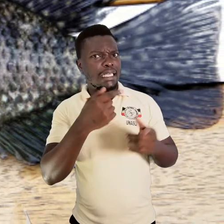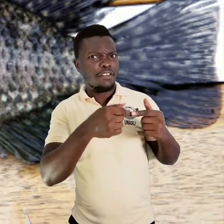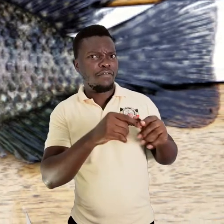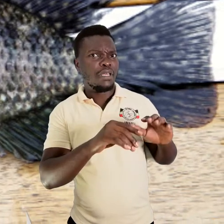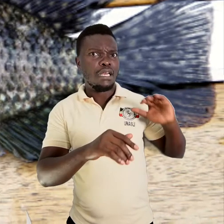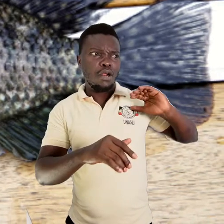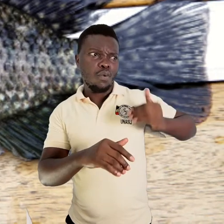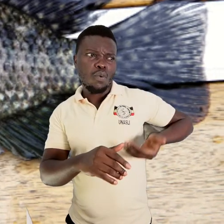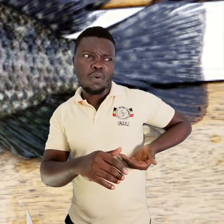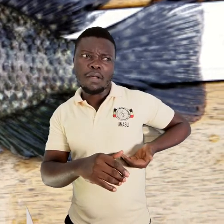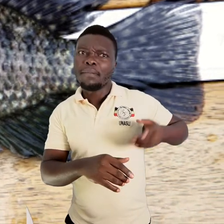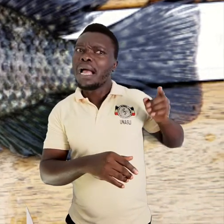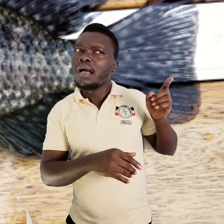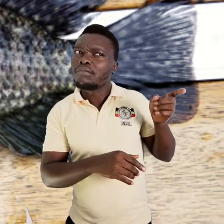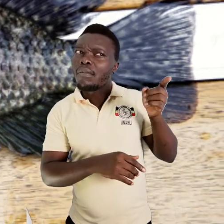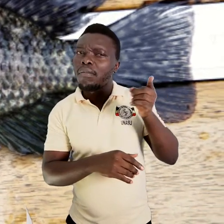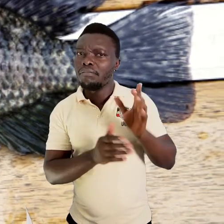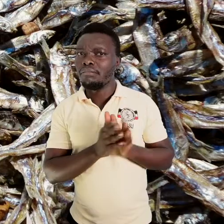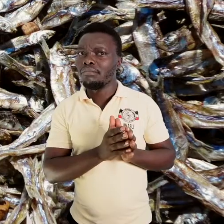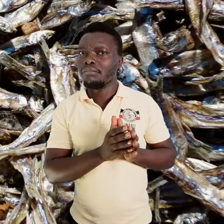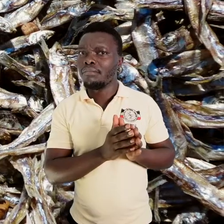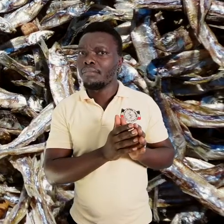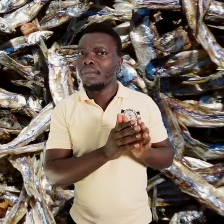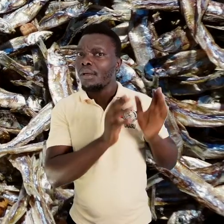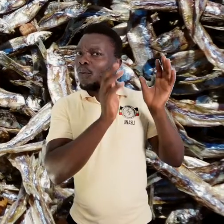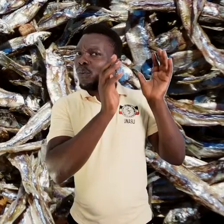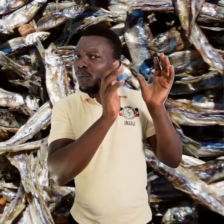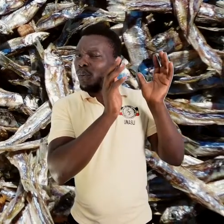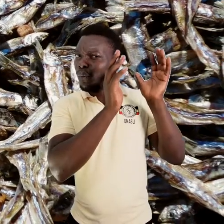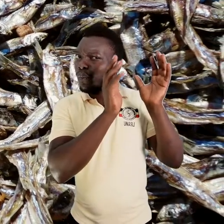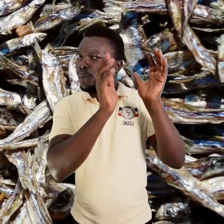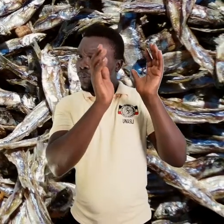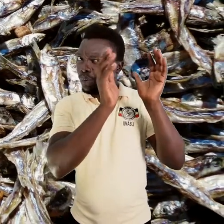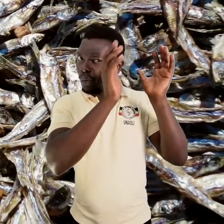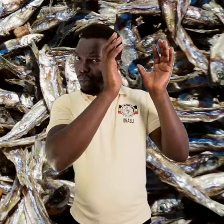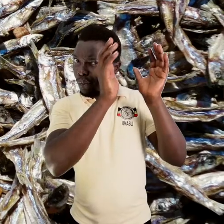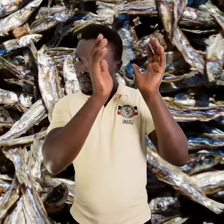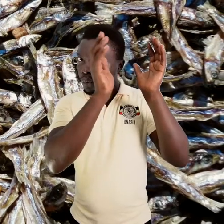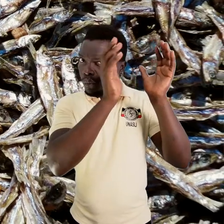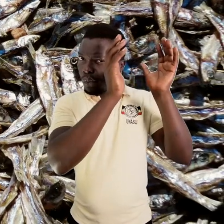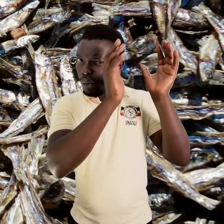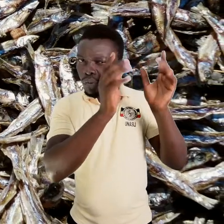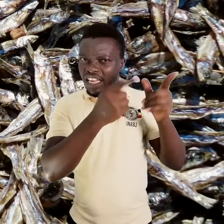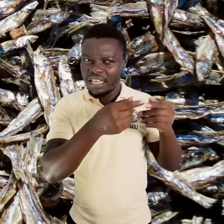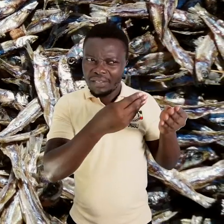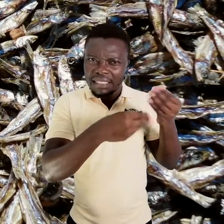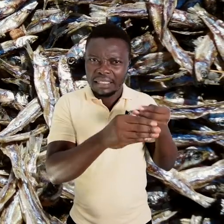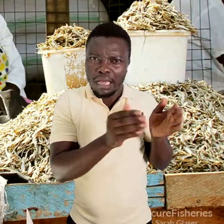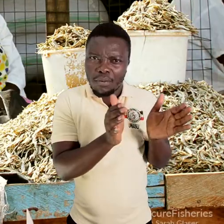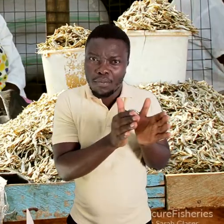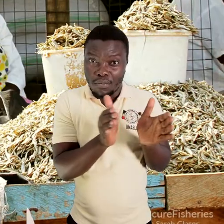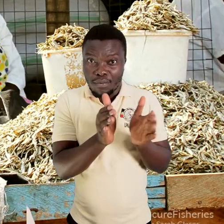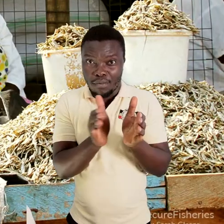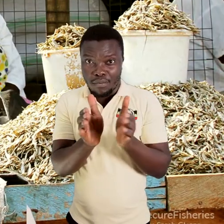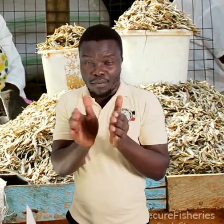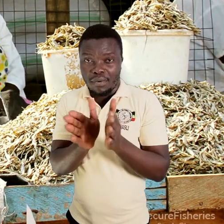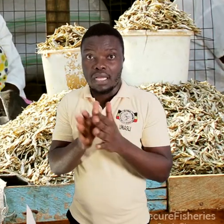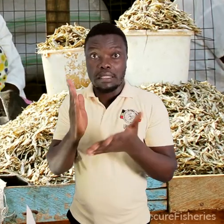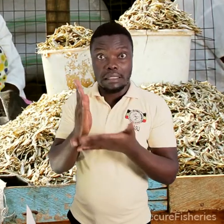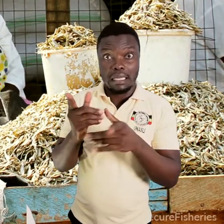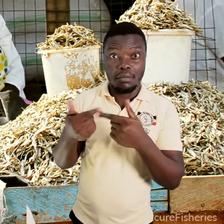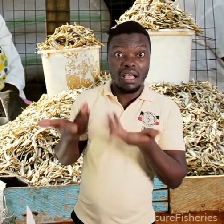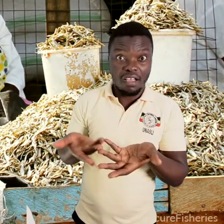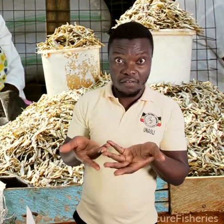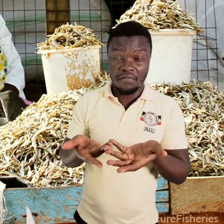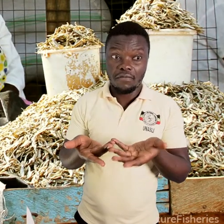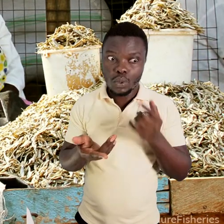heaps of fish, very little fish, selling it in little quantities of small empty buckets.